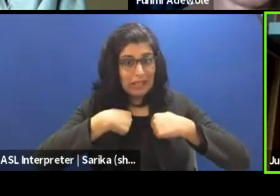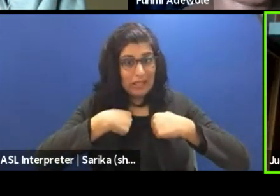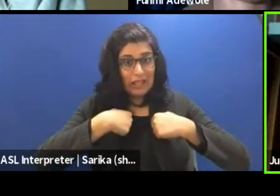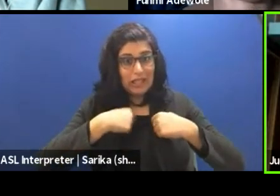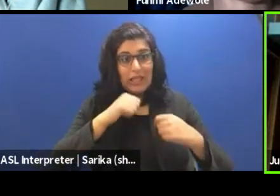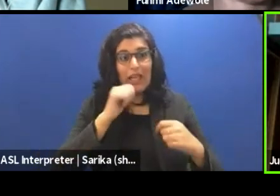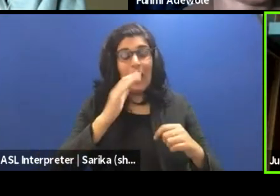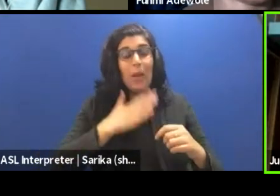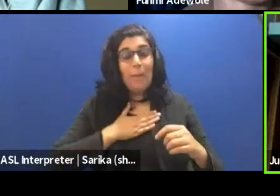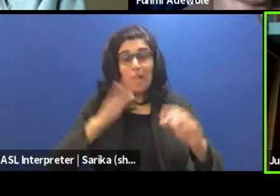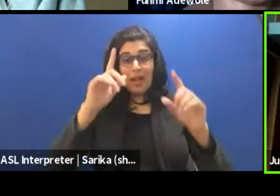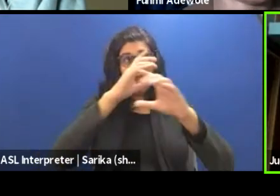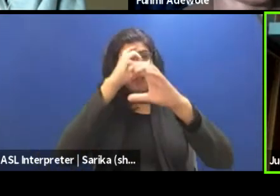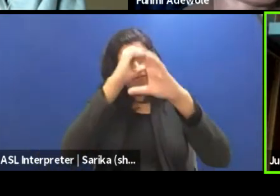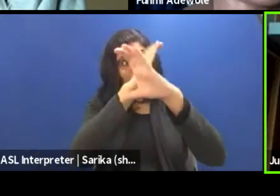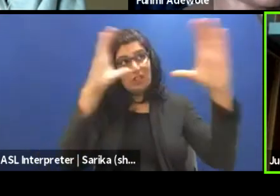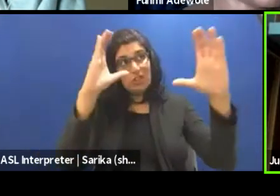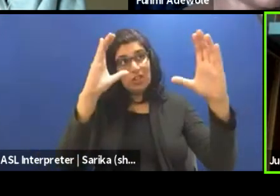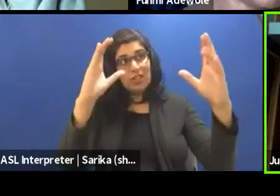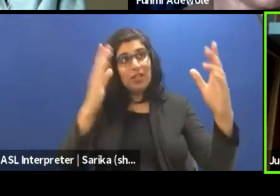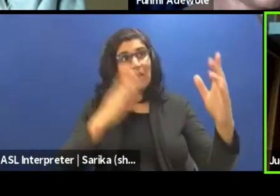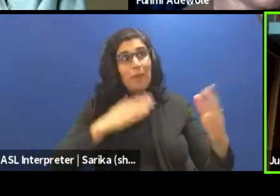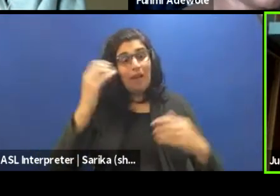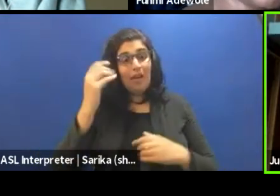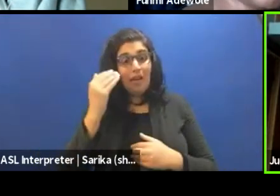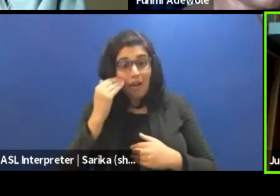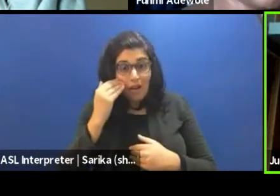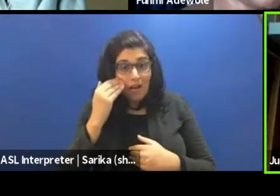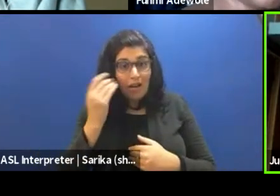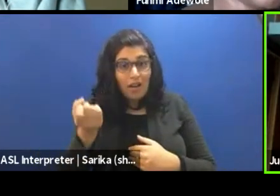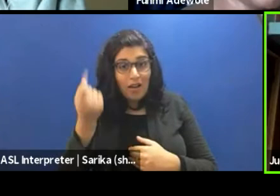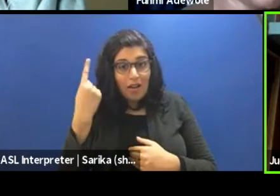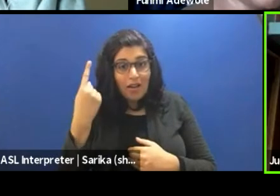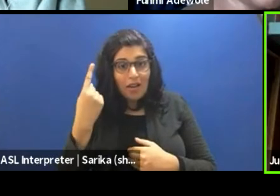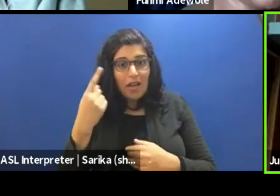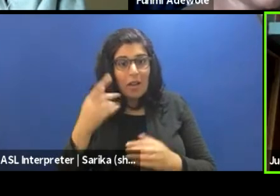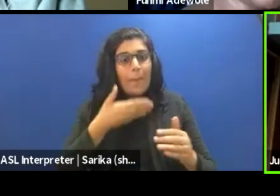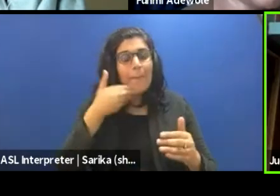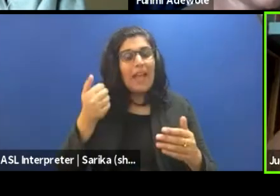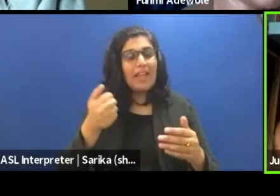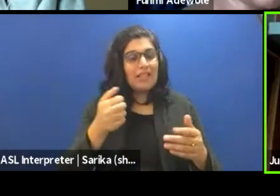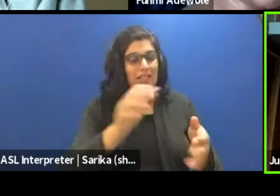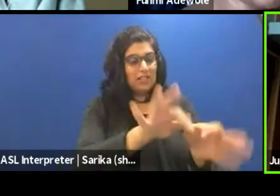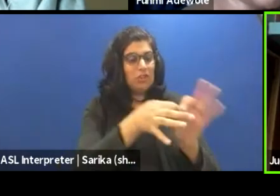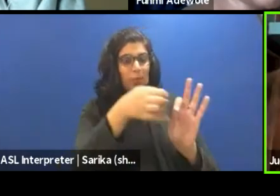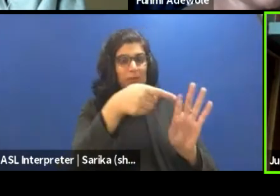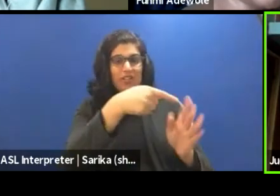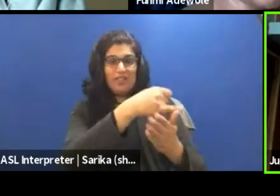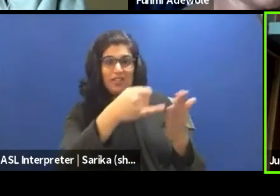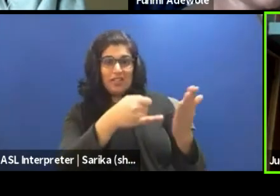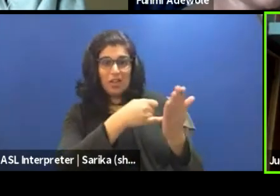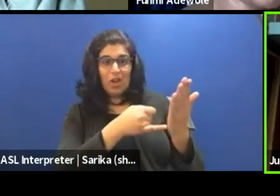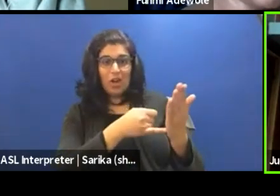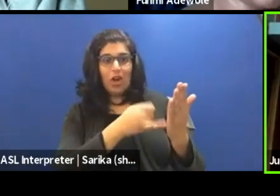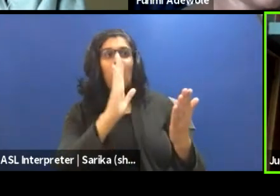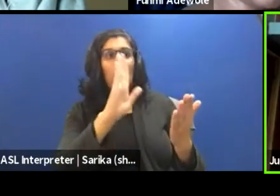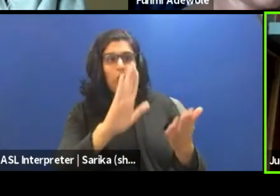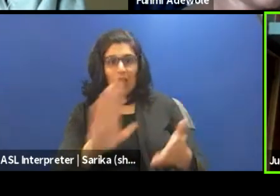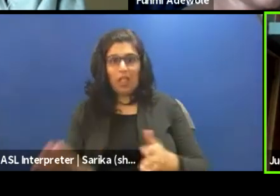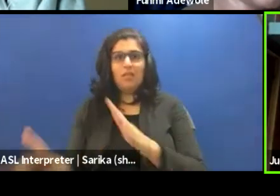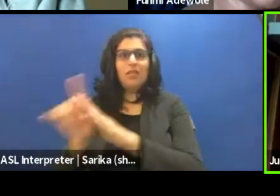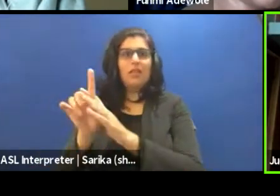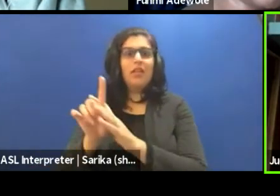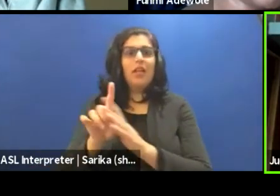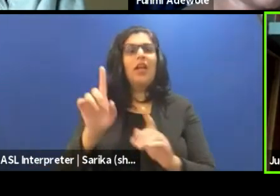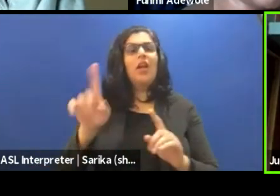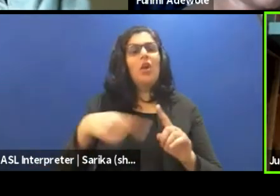vision, my understanding and all of that, that the best interpretation of this work of art will come about. And when I say